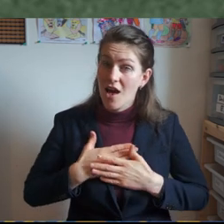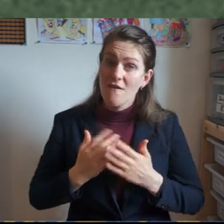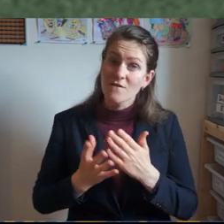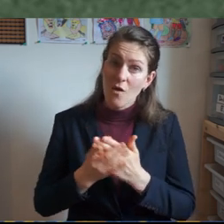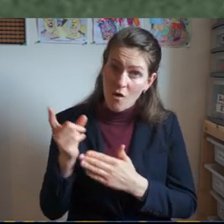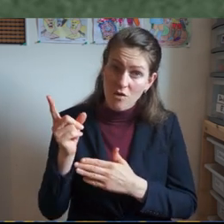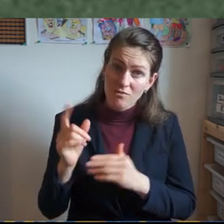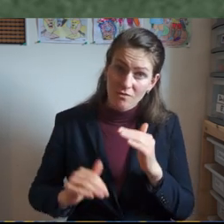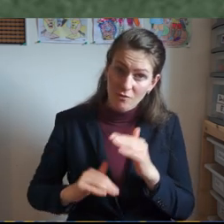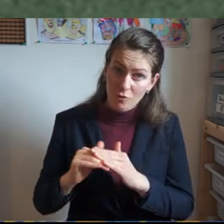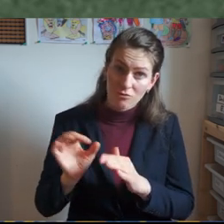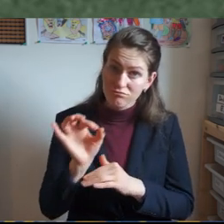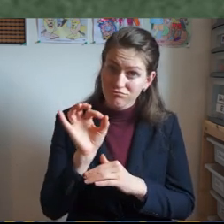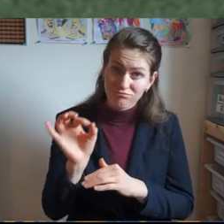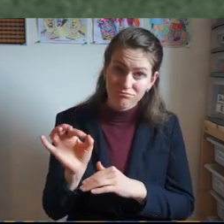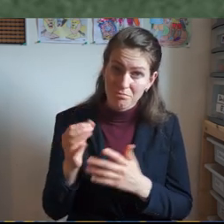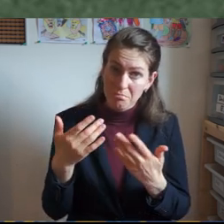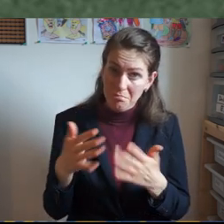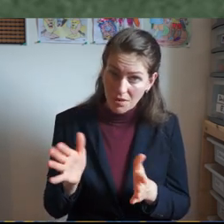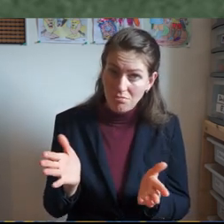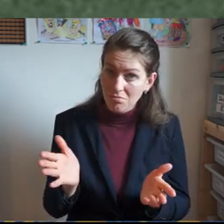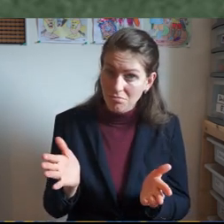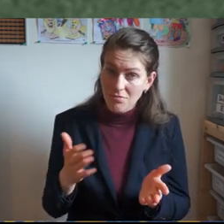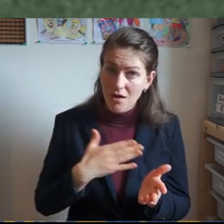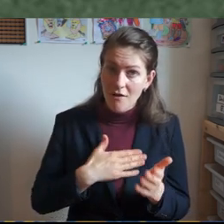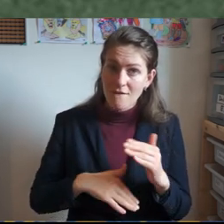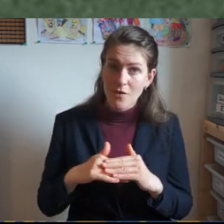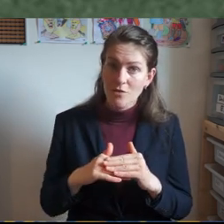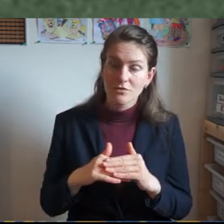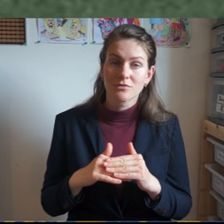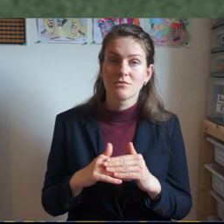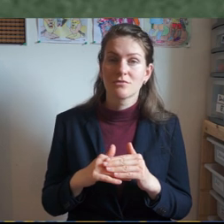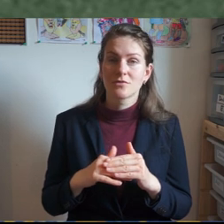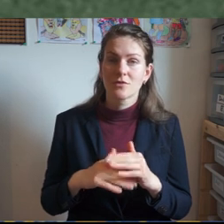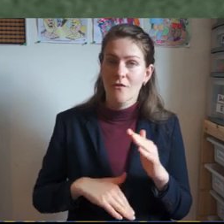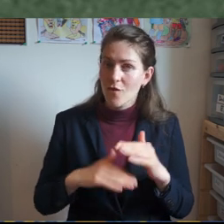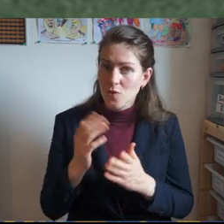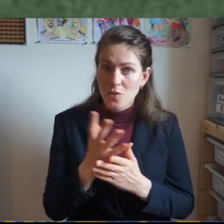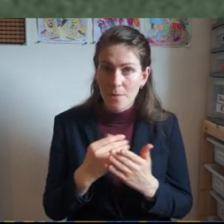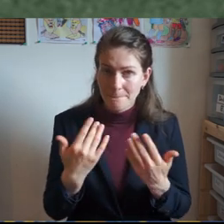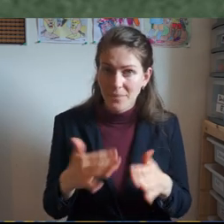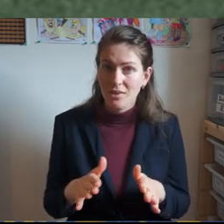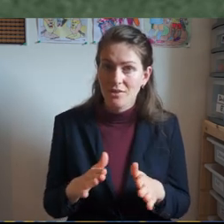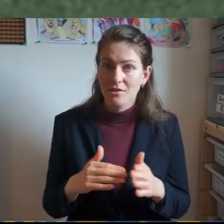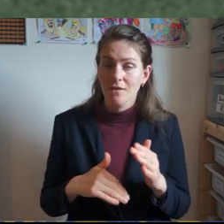heart with all his soul and with all his mind no how do we know